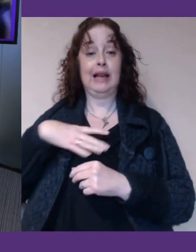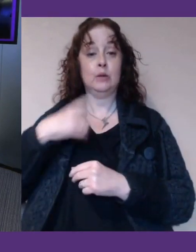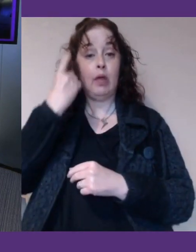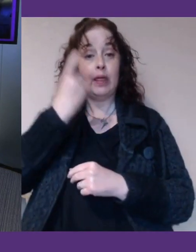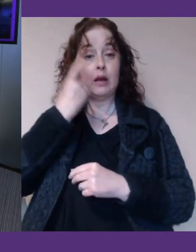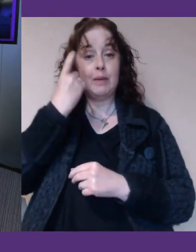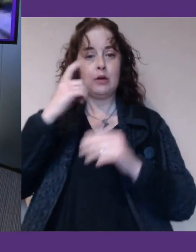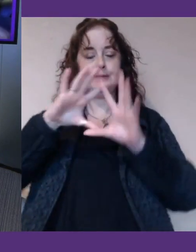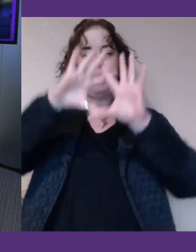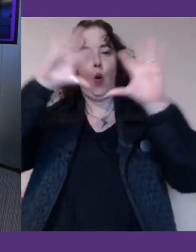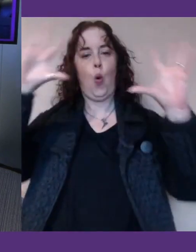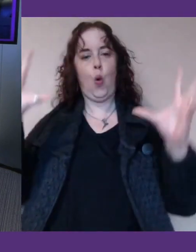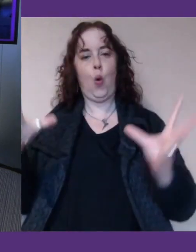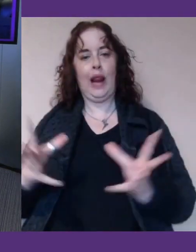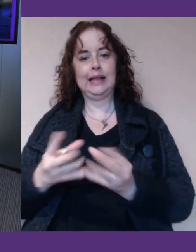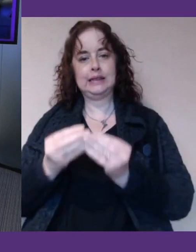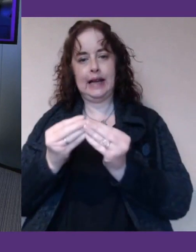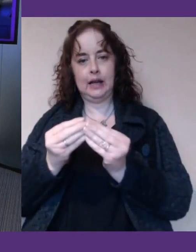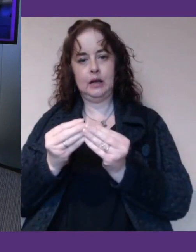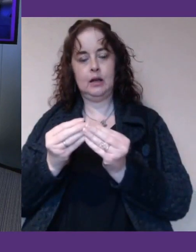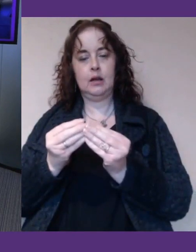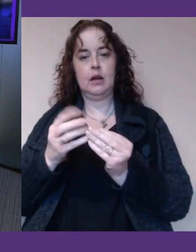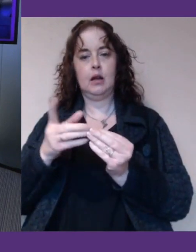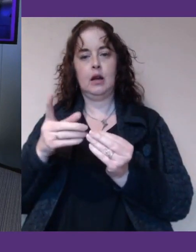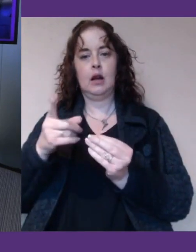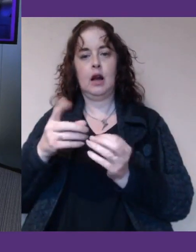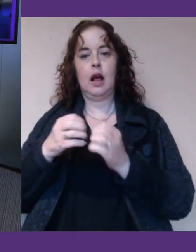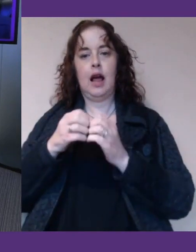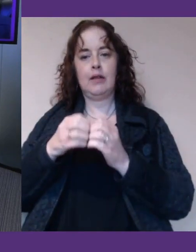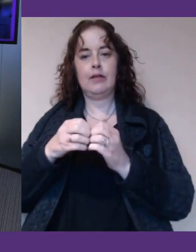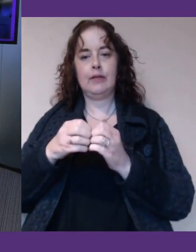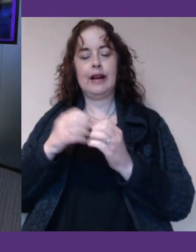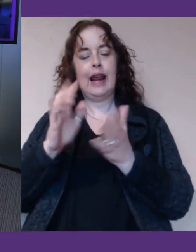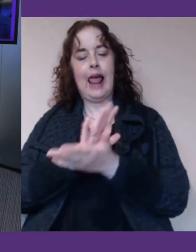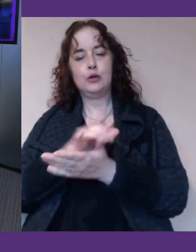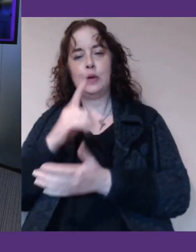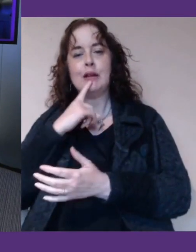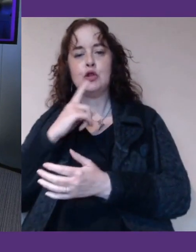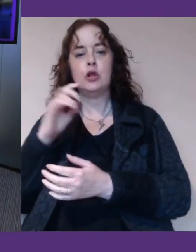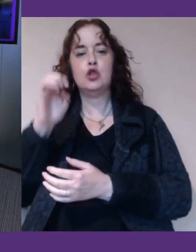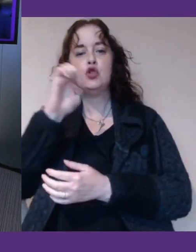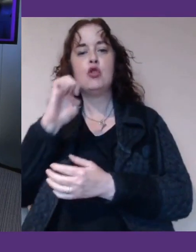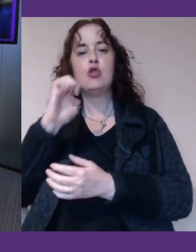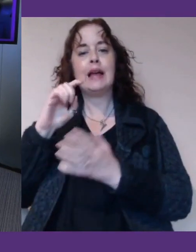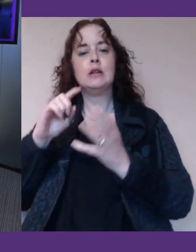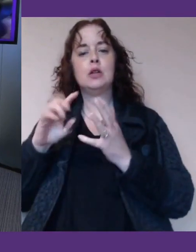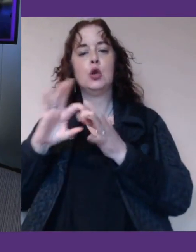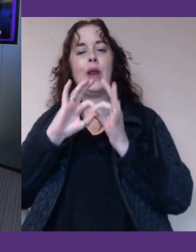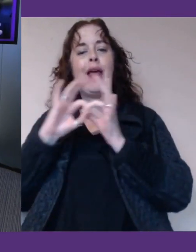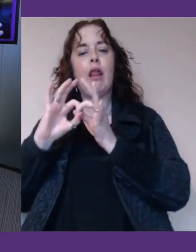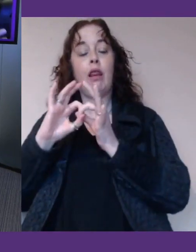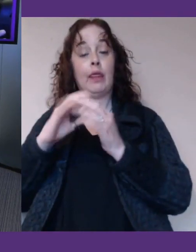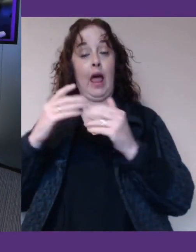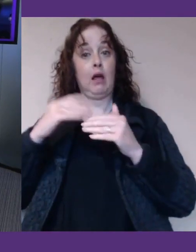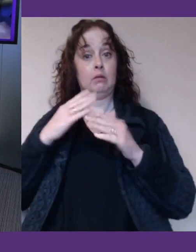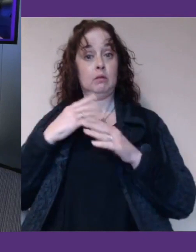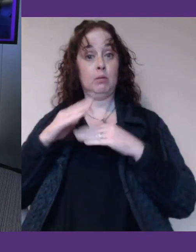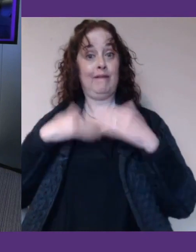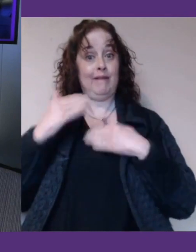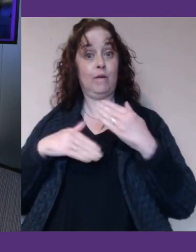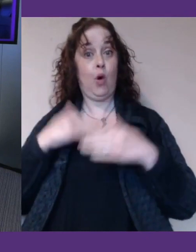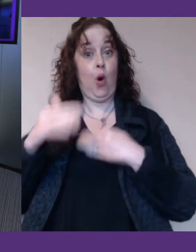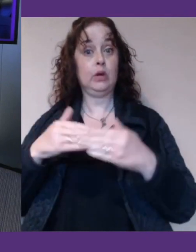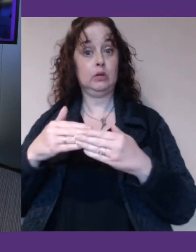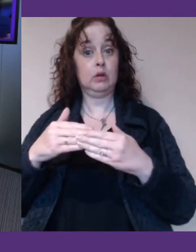So I appreciate that you mentioned the European Union, you know, they are moving forward at an exciting pace, they have the European Union